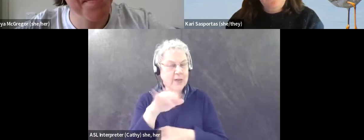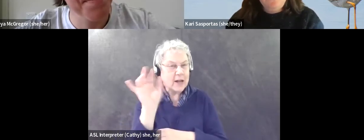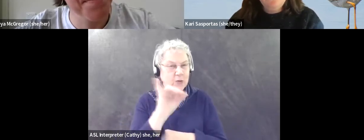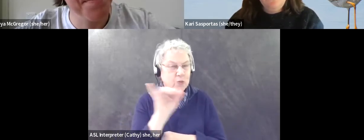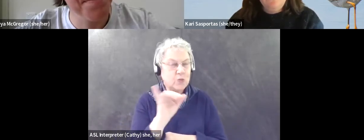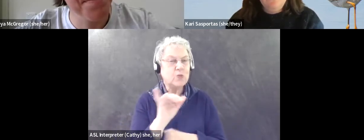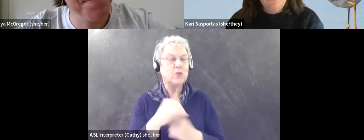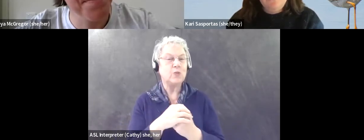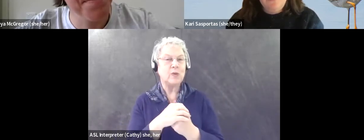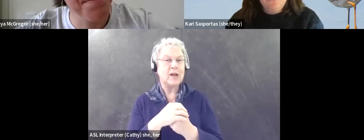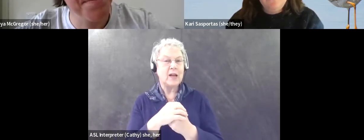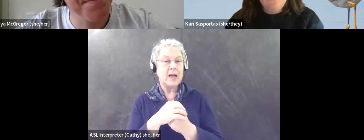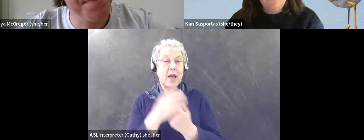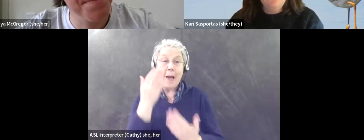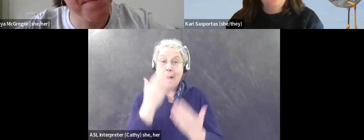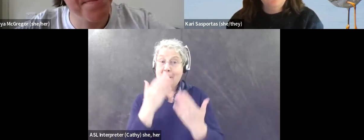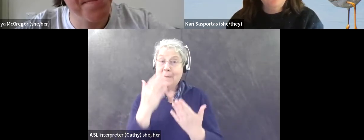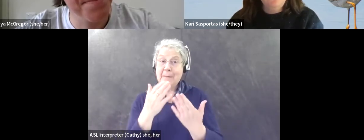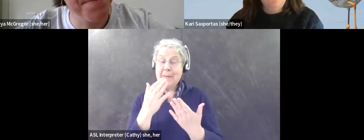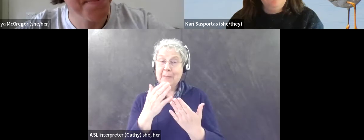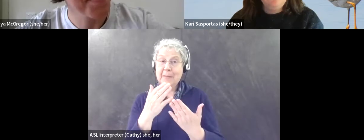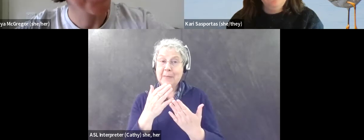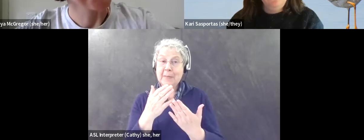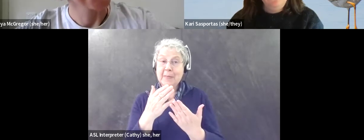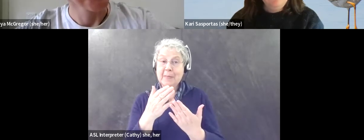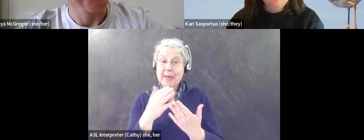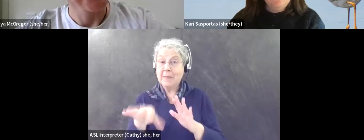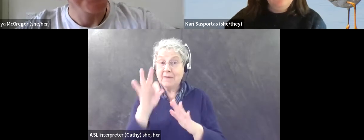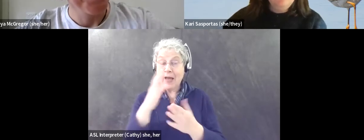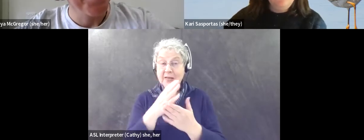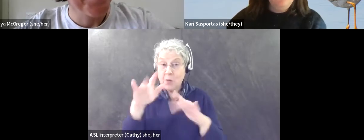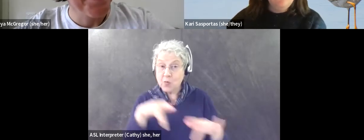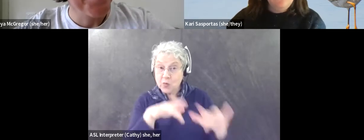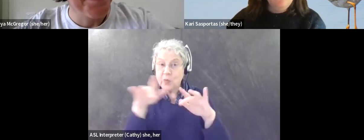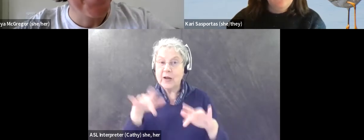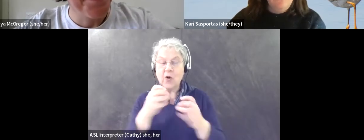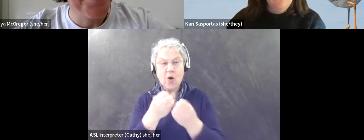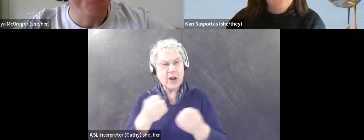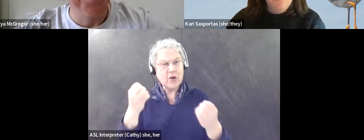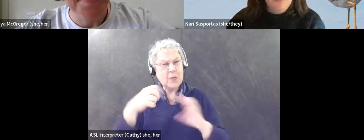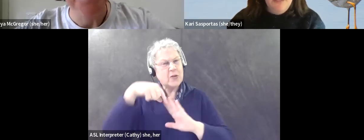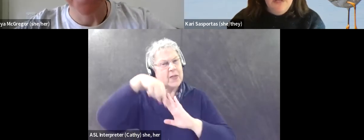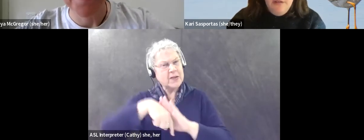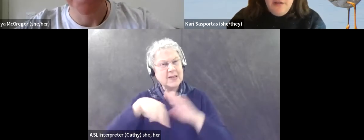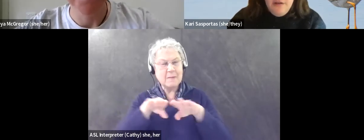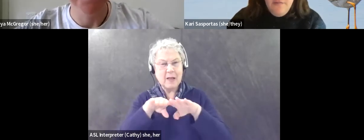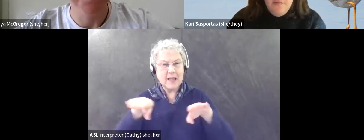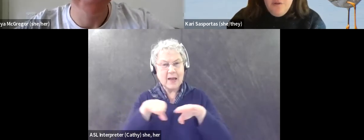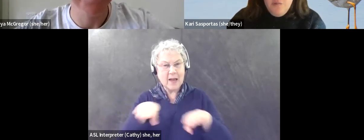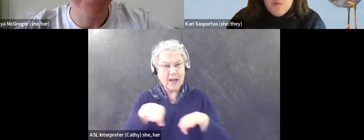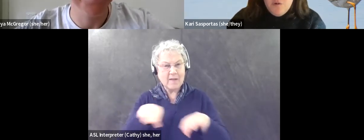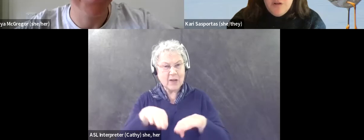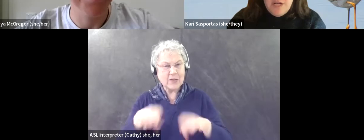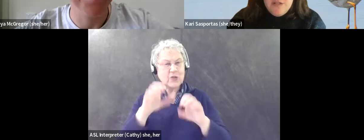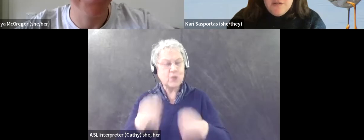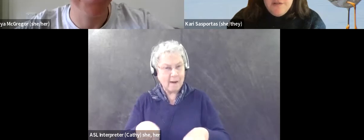potentially going to look into getting some sound recording equipment. So, there's like, there's deeper levels. But for